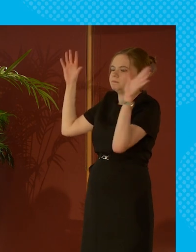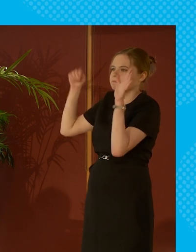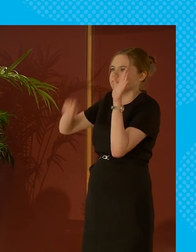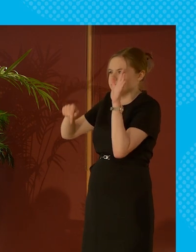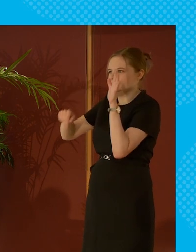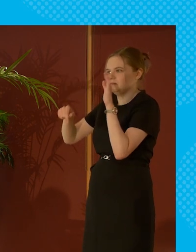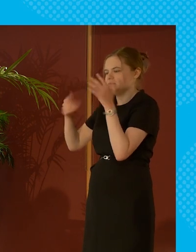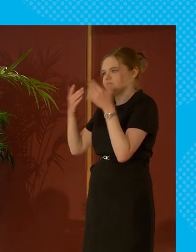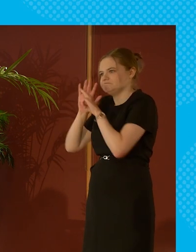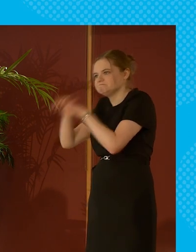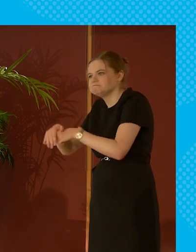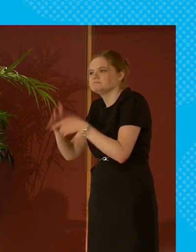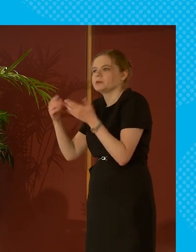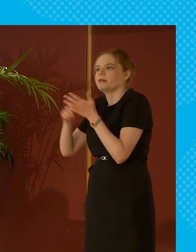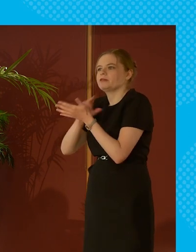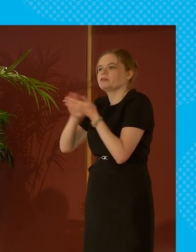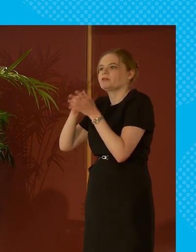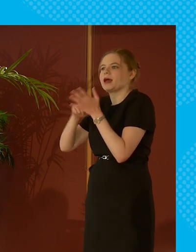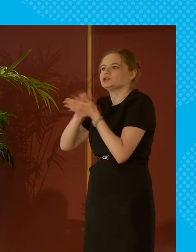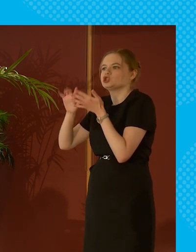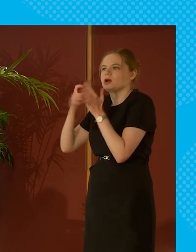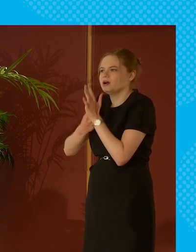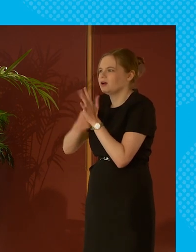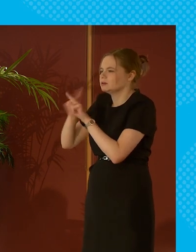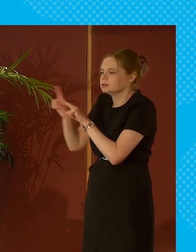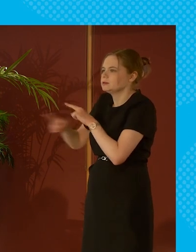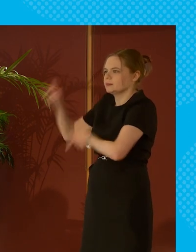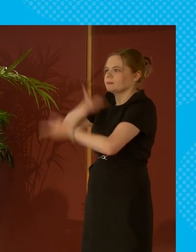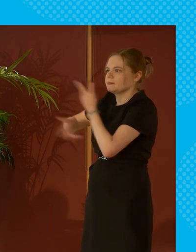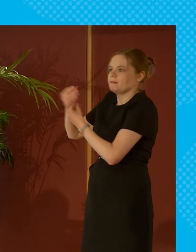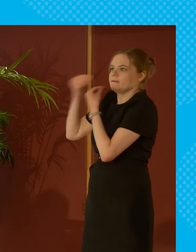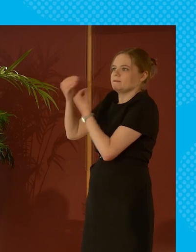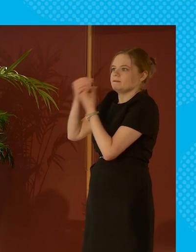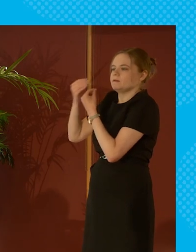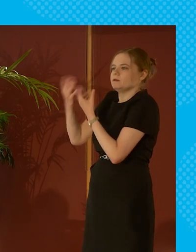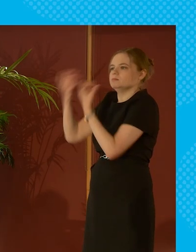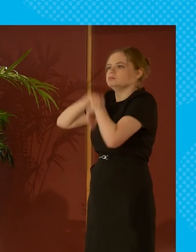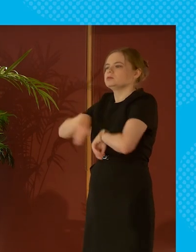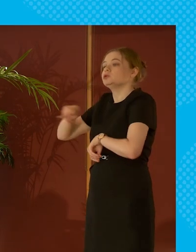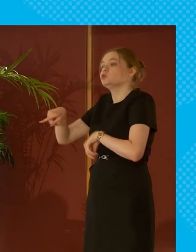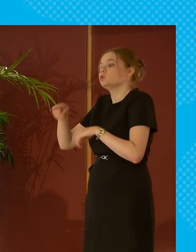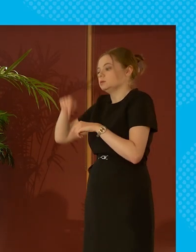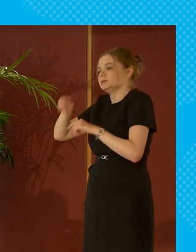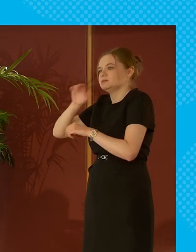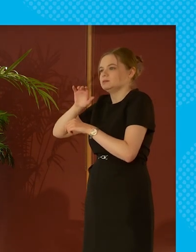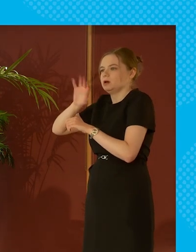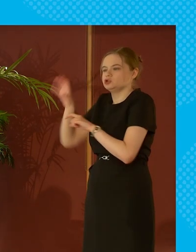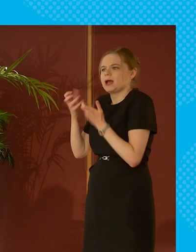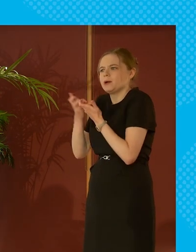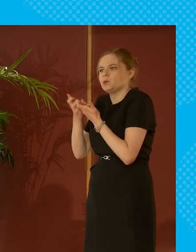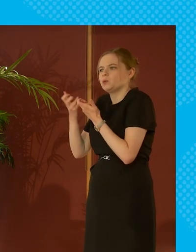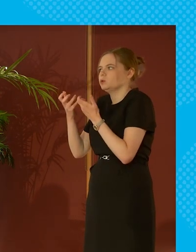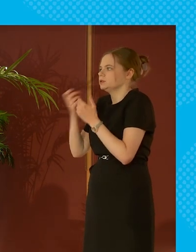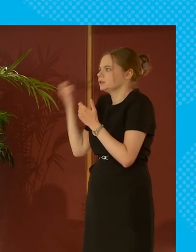bootstraps attitude that you're in reagan of the only way to succeed as a country is to be